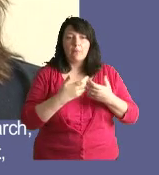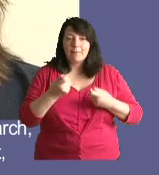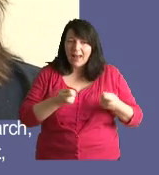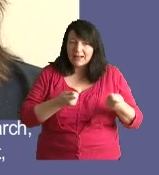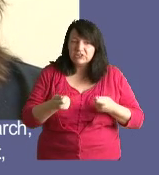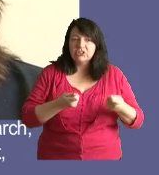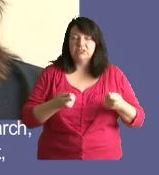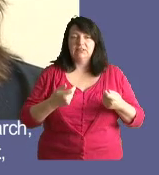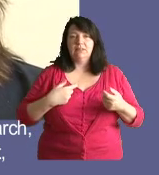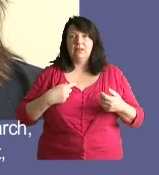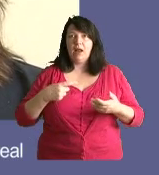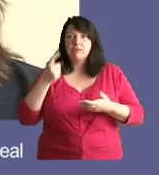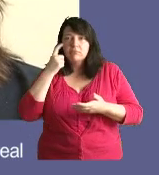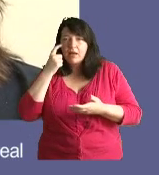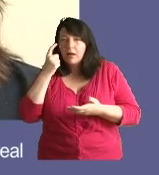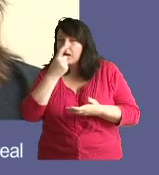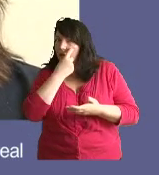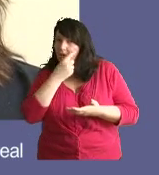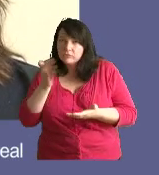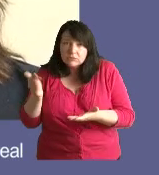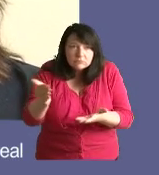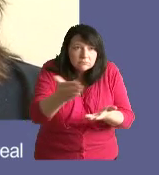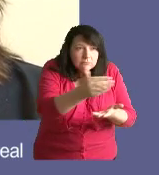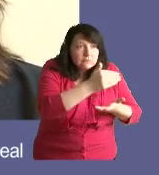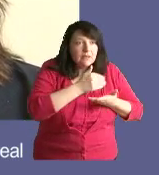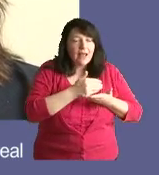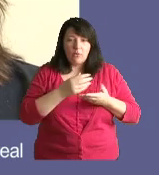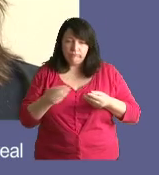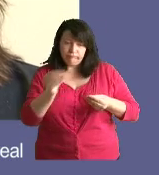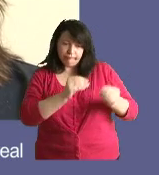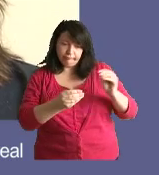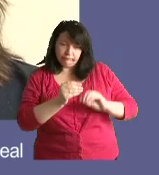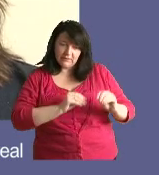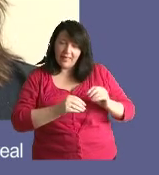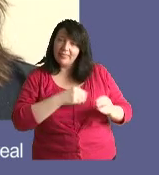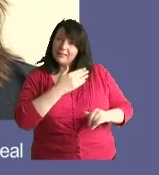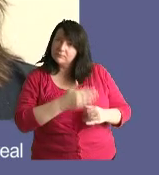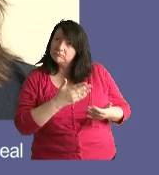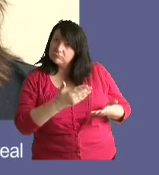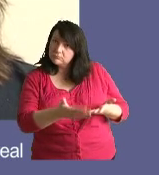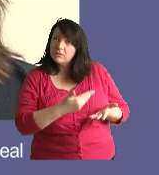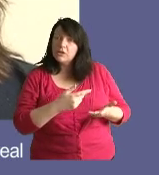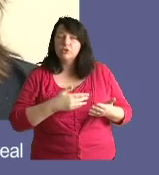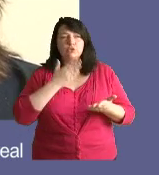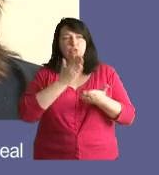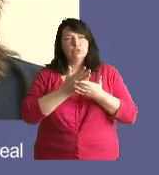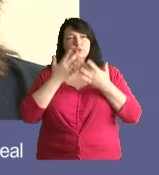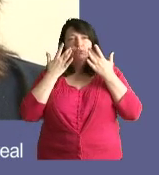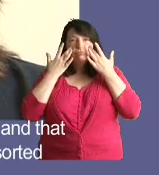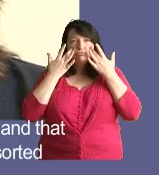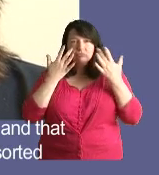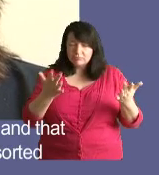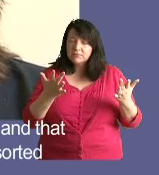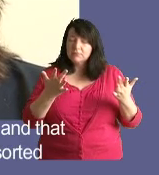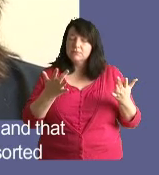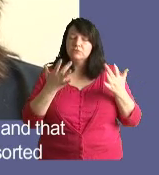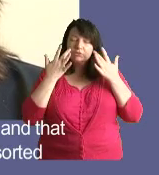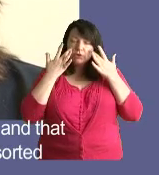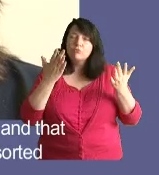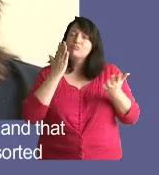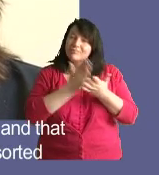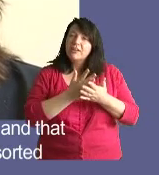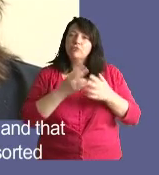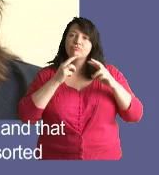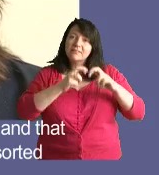started, how we managed it, how we collected the results, how we'd analysed and collated the data at the end. It showed that it was a real research project,